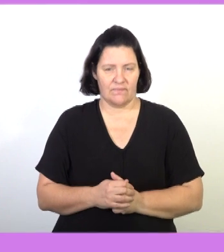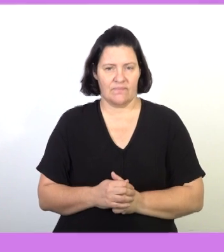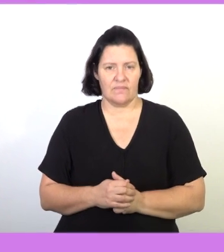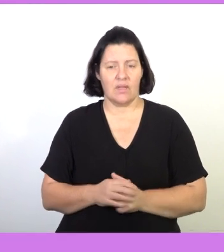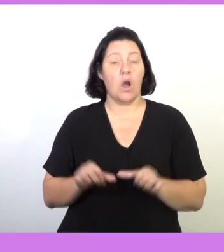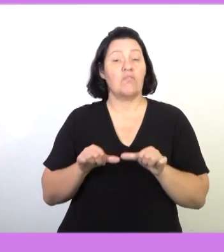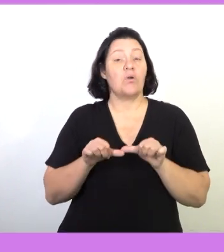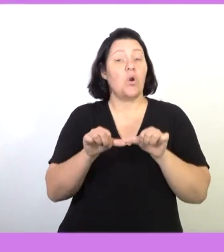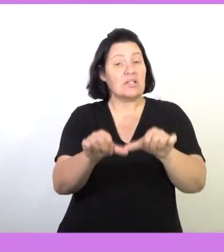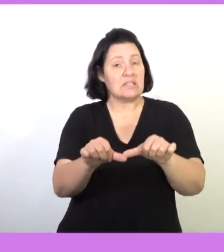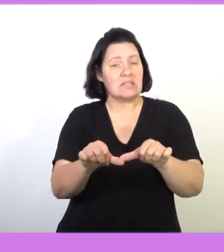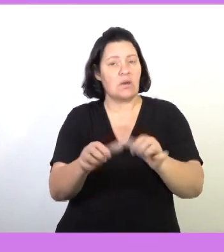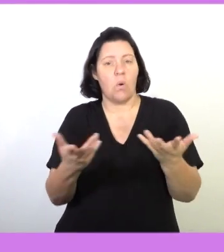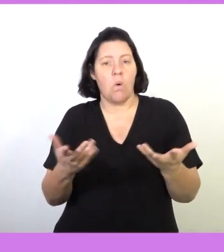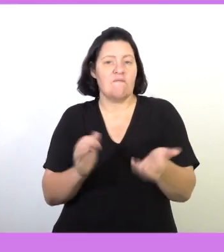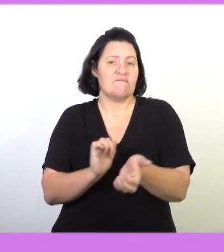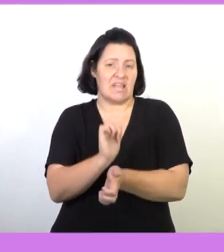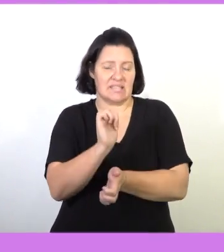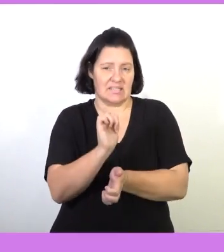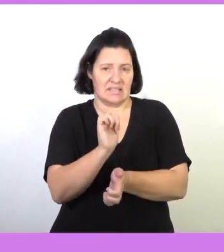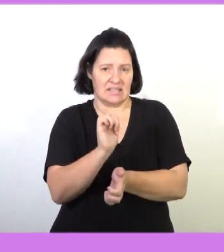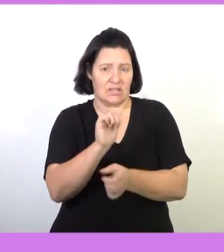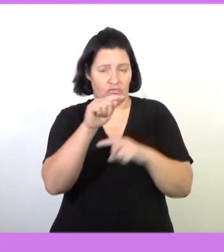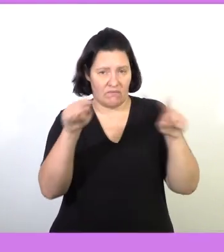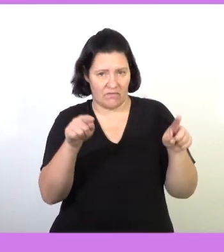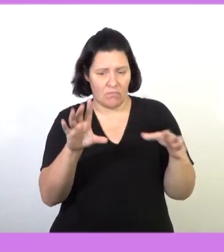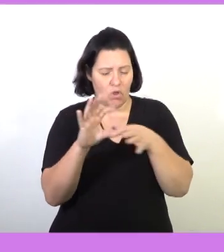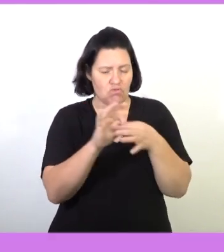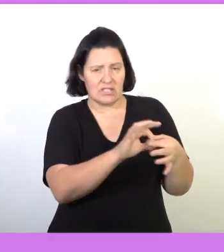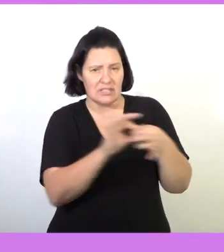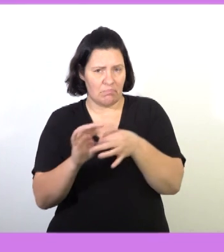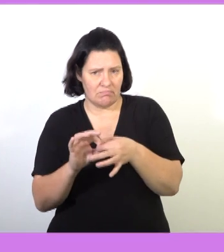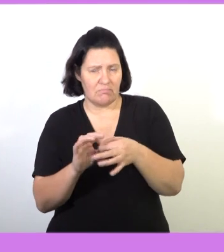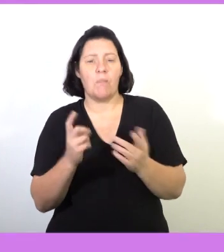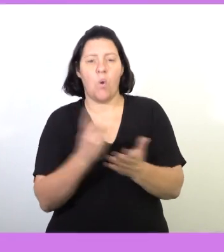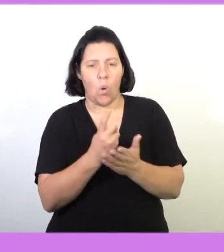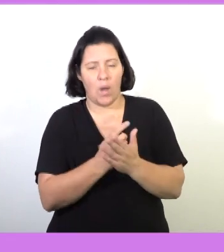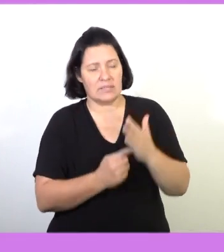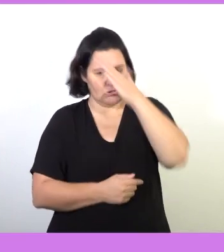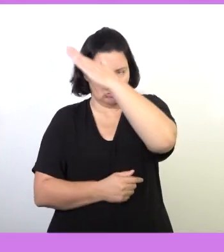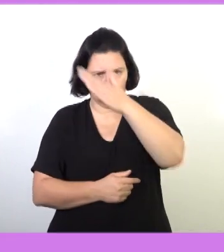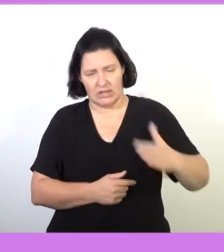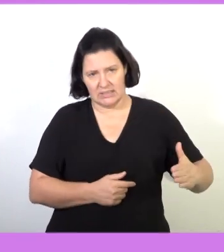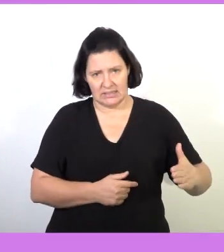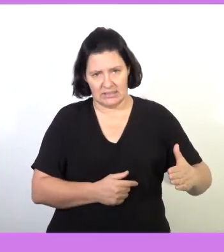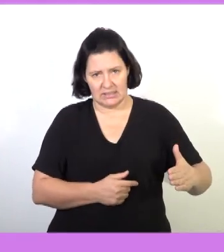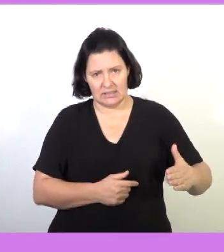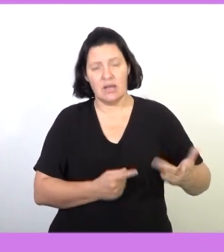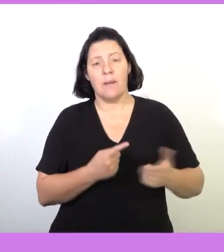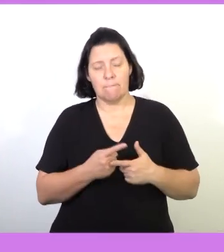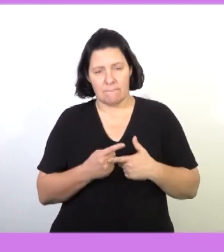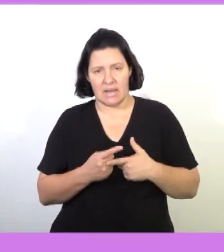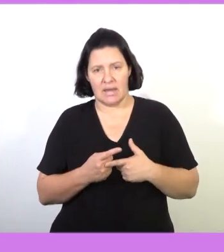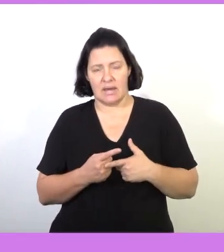The constant or the graph of a constant relationship will always be a straight line which is